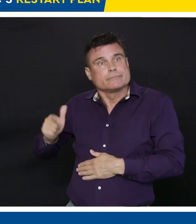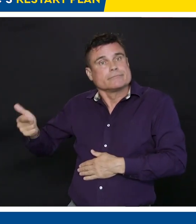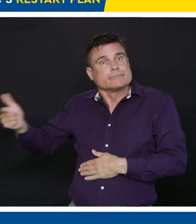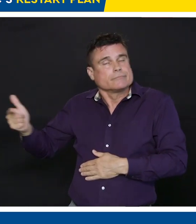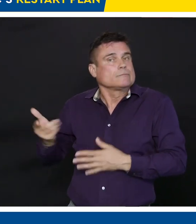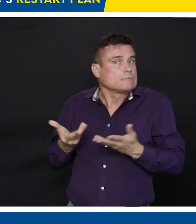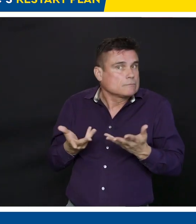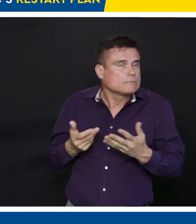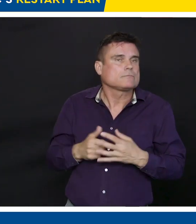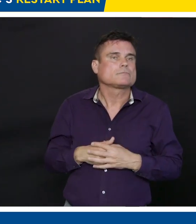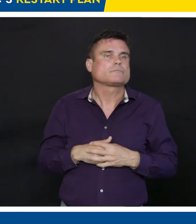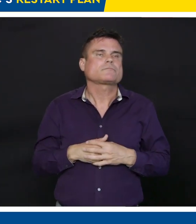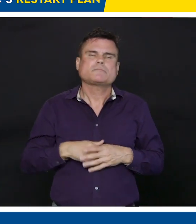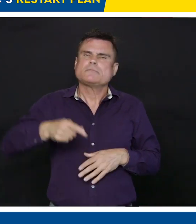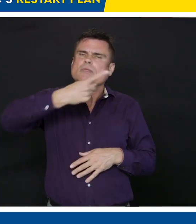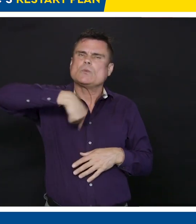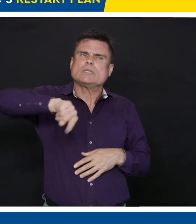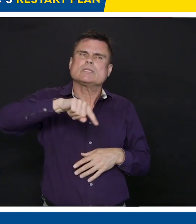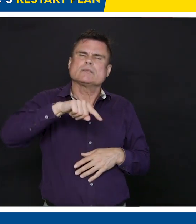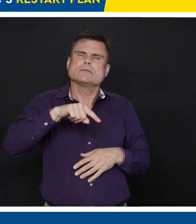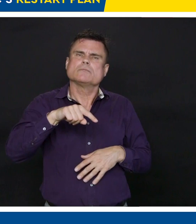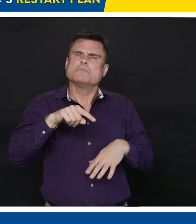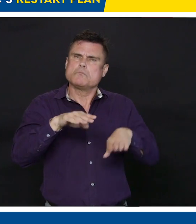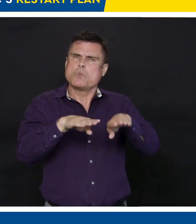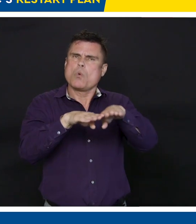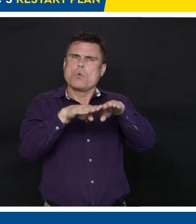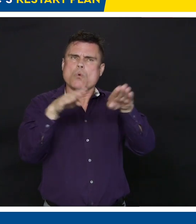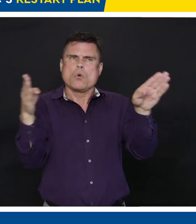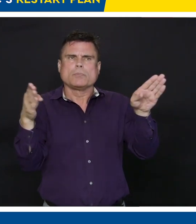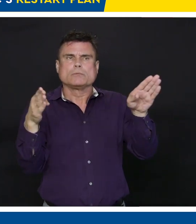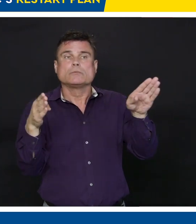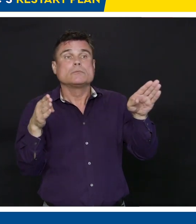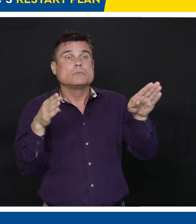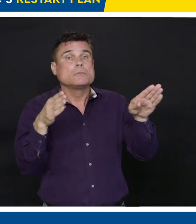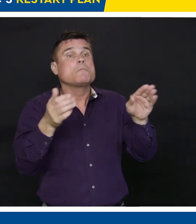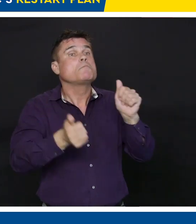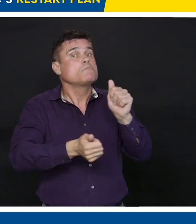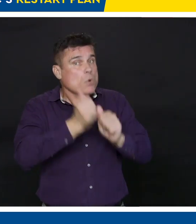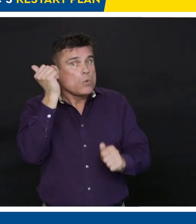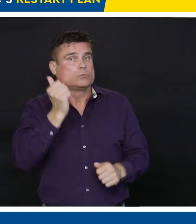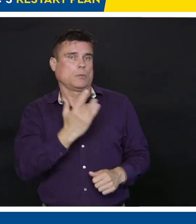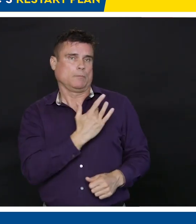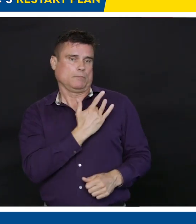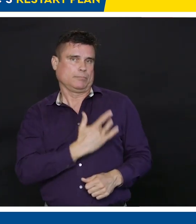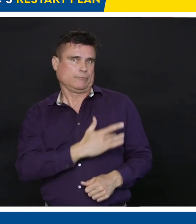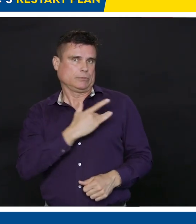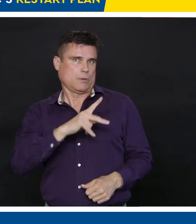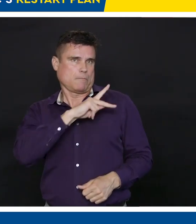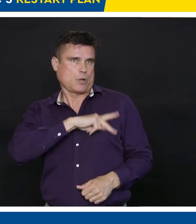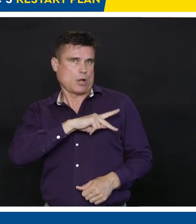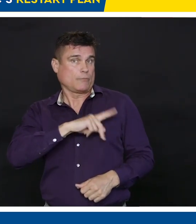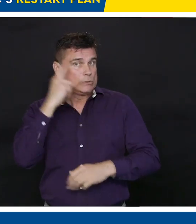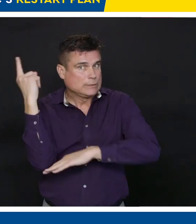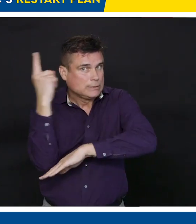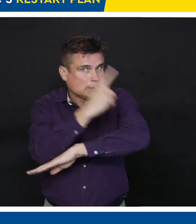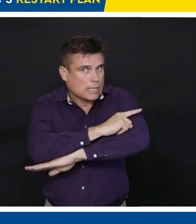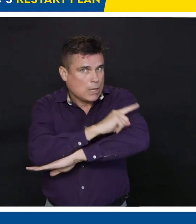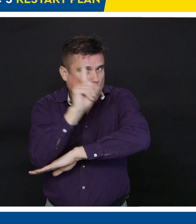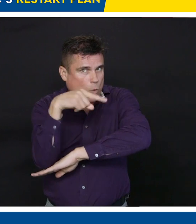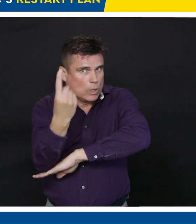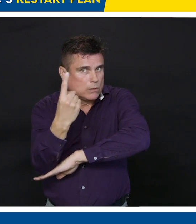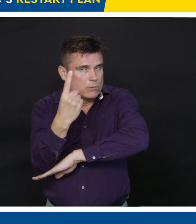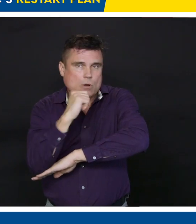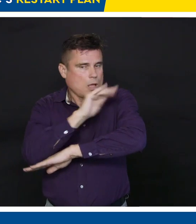provincial parks, most provincial parks, for day use on the 14th of May, before the long weekend. Our expectation